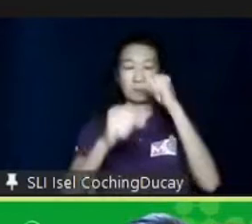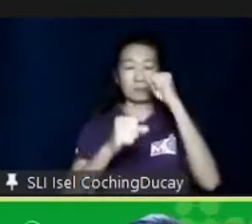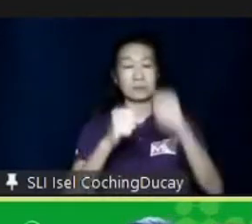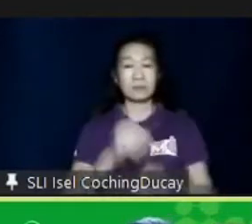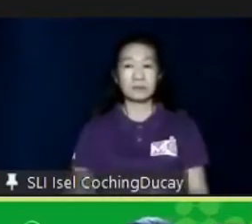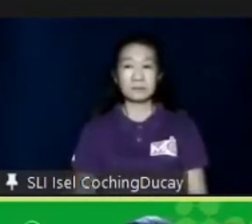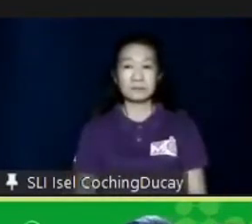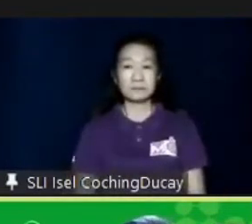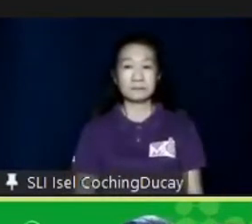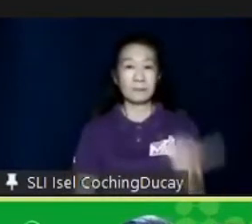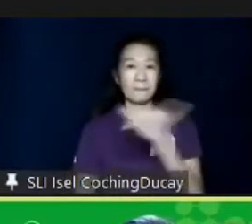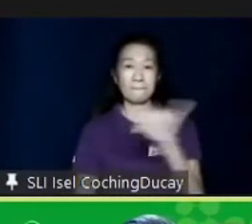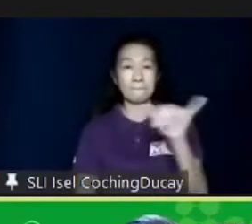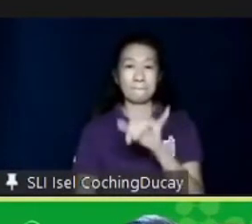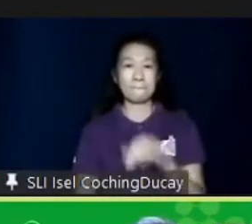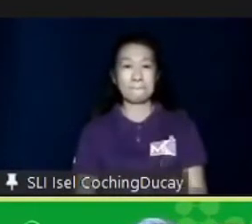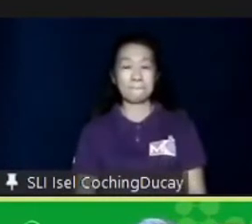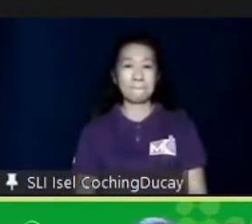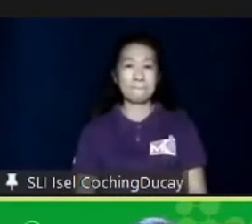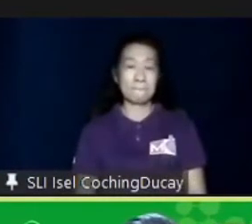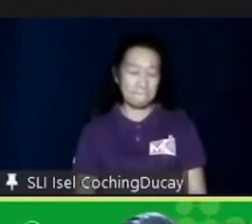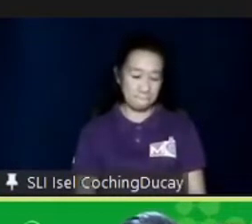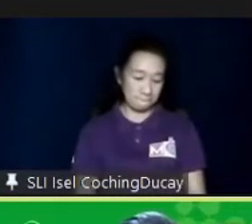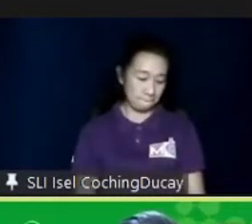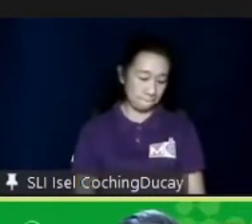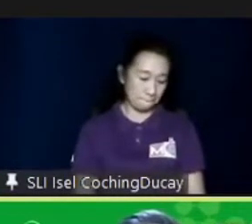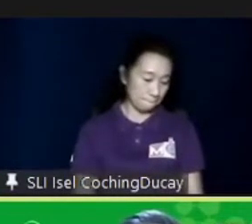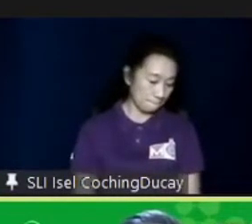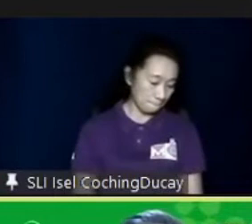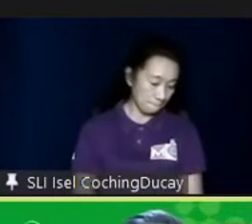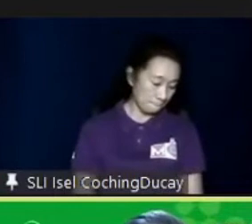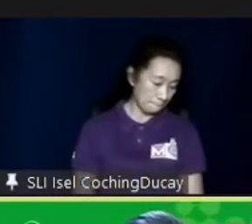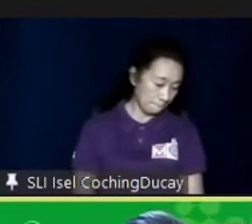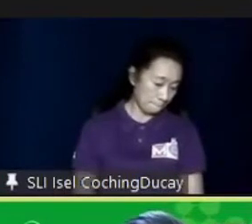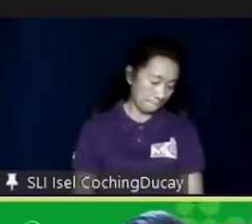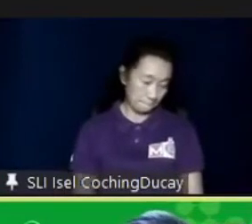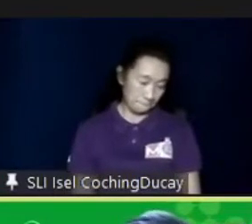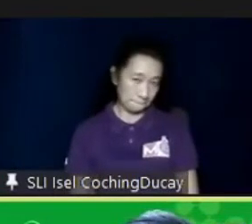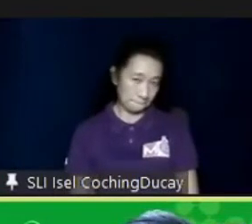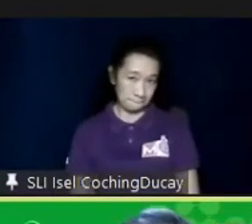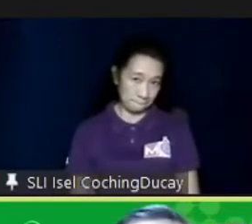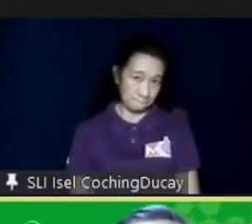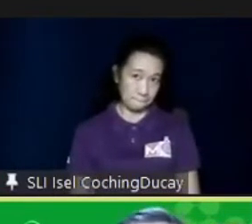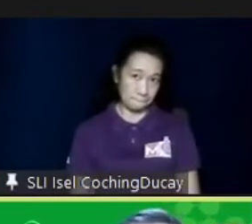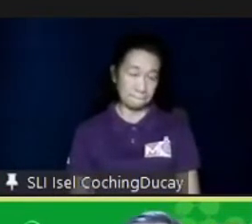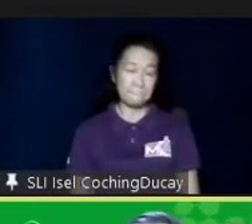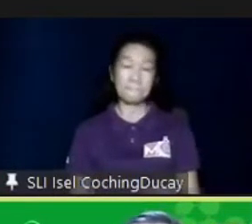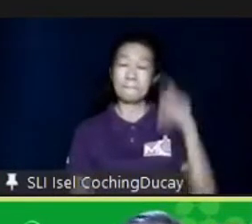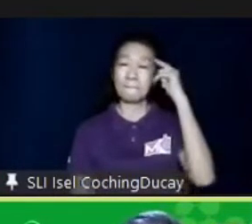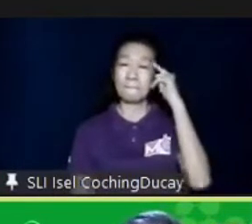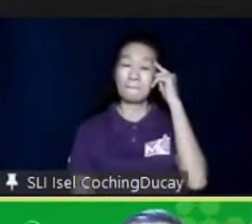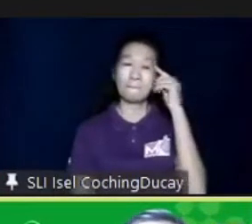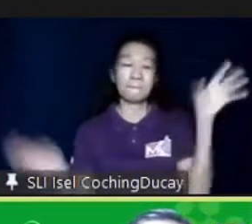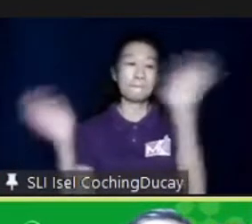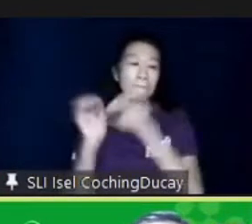like my point, the overlying, I guess, thought is walang